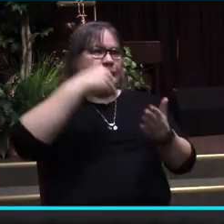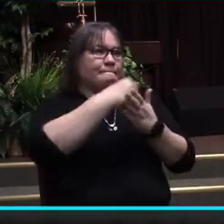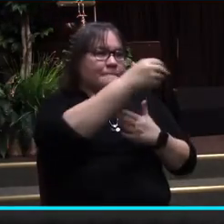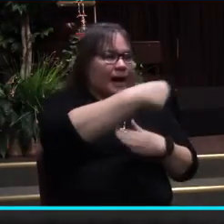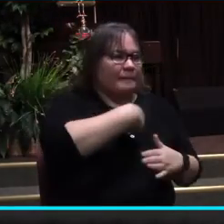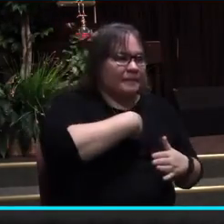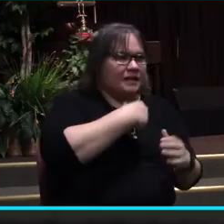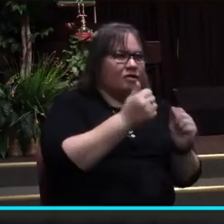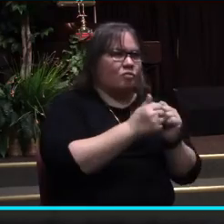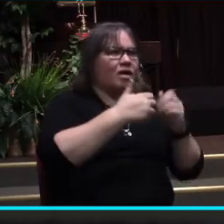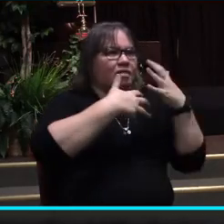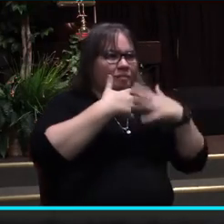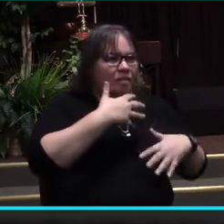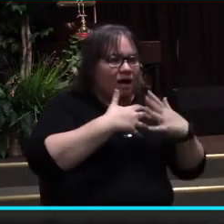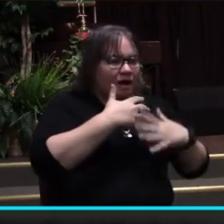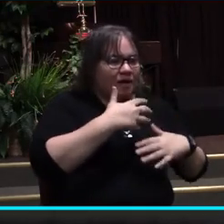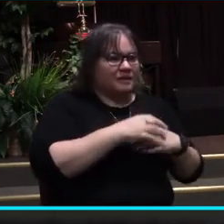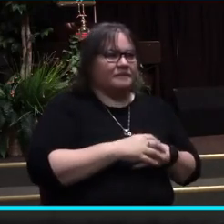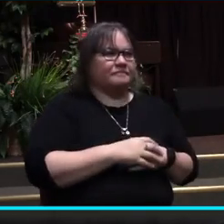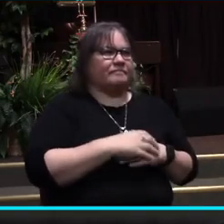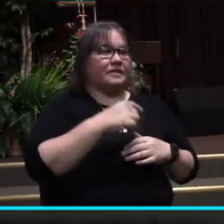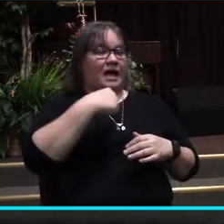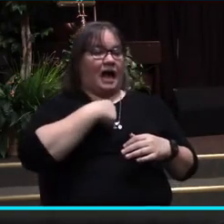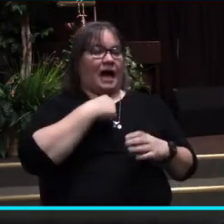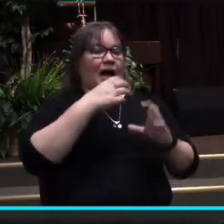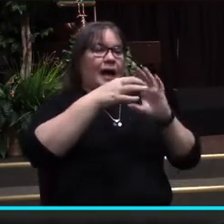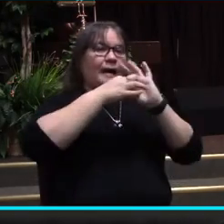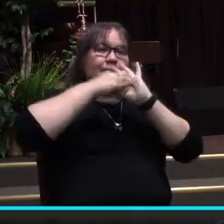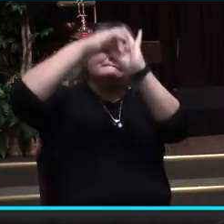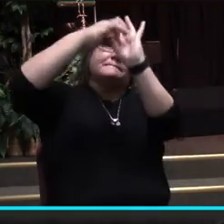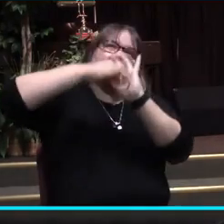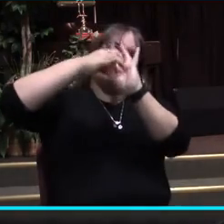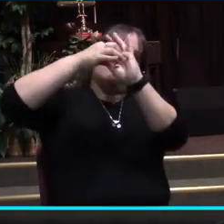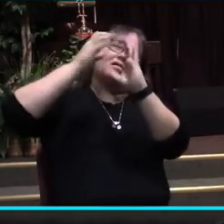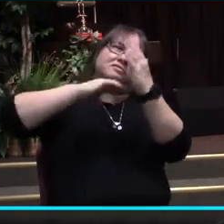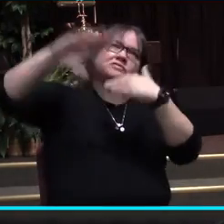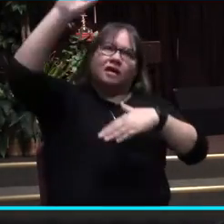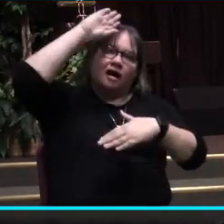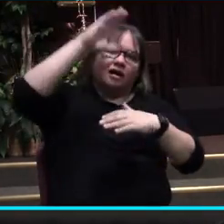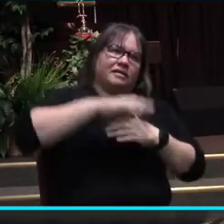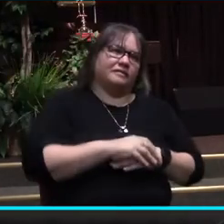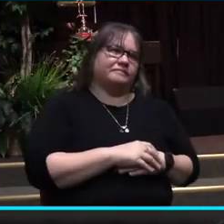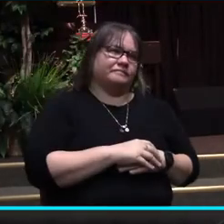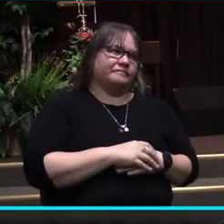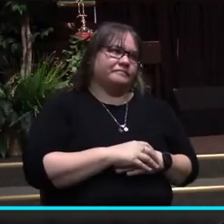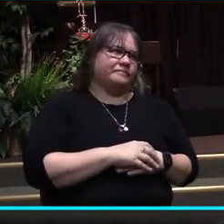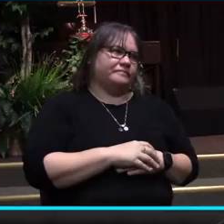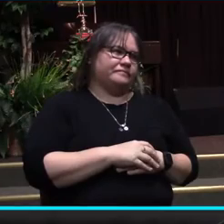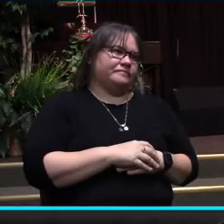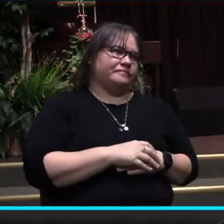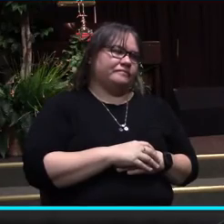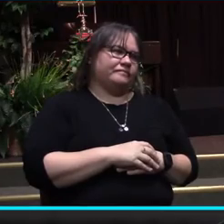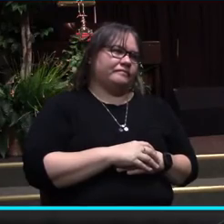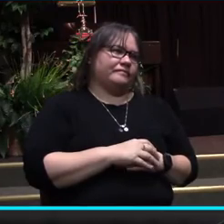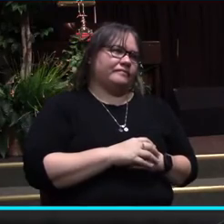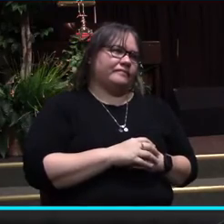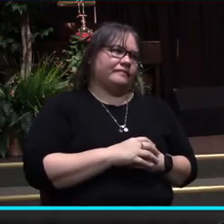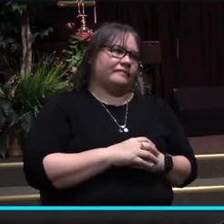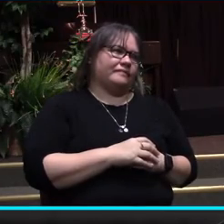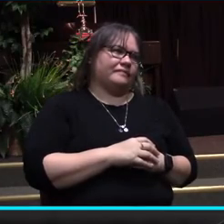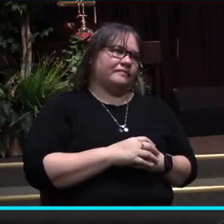with his blood. I belong to him. And listen, if you are a Christian,